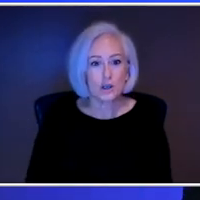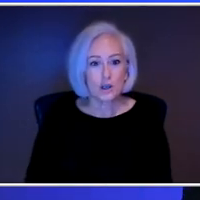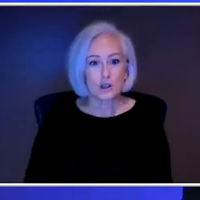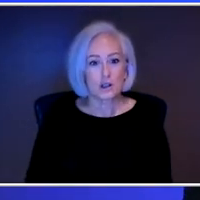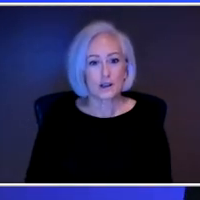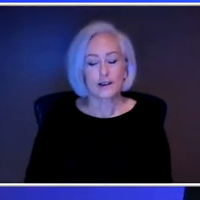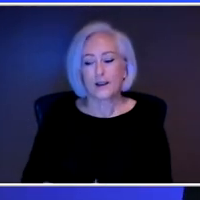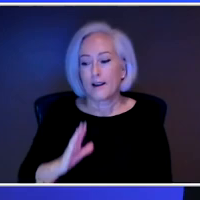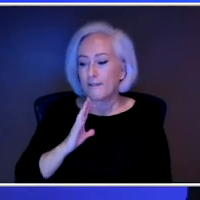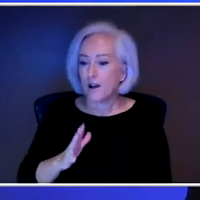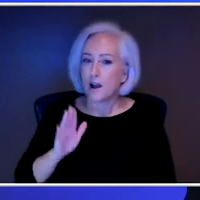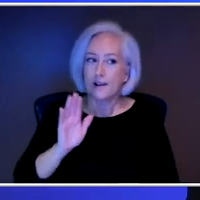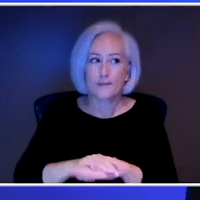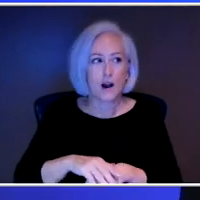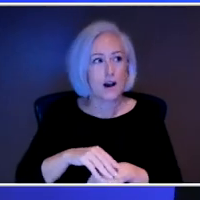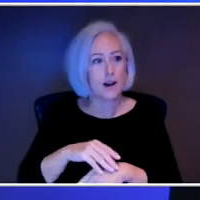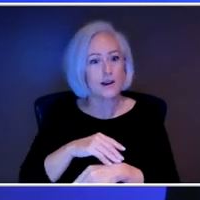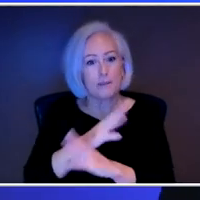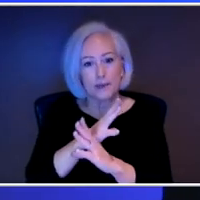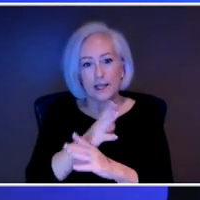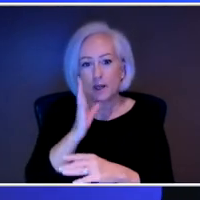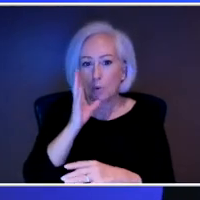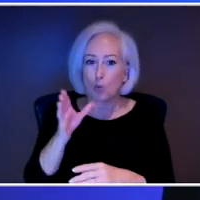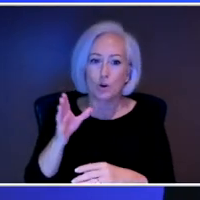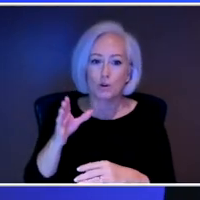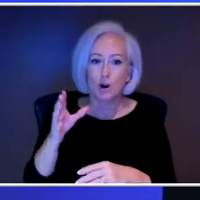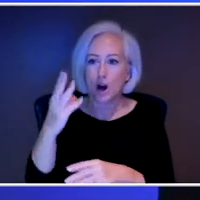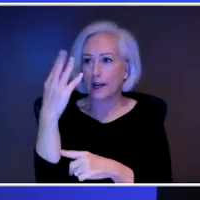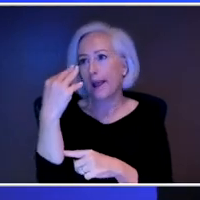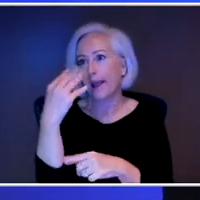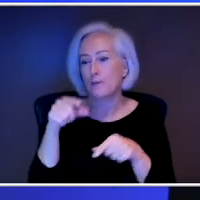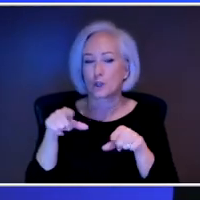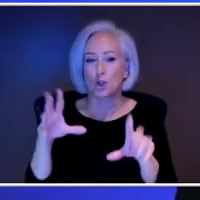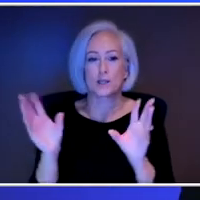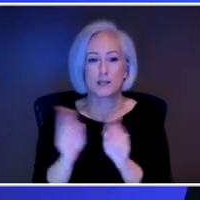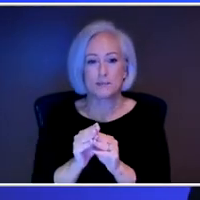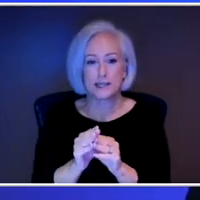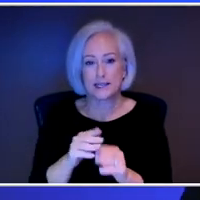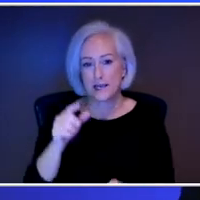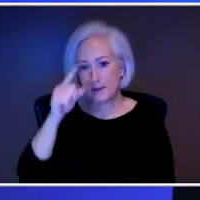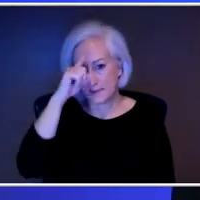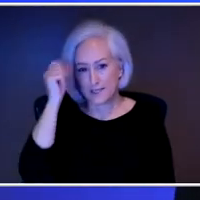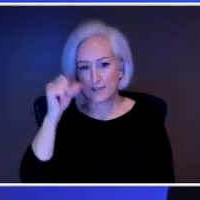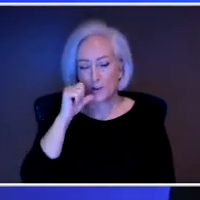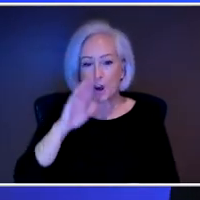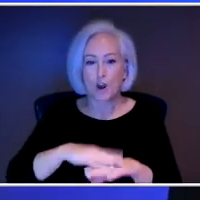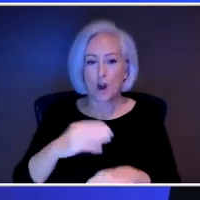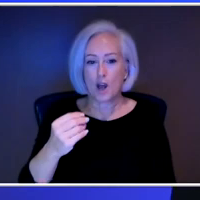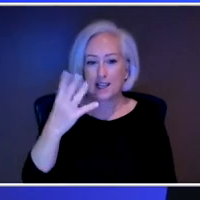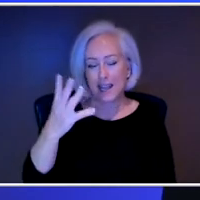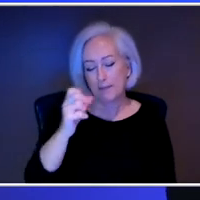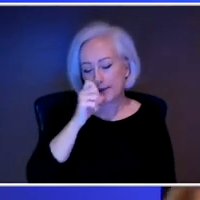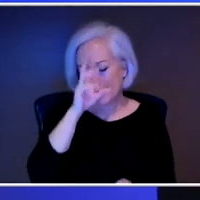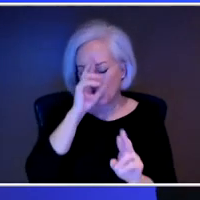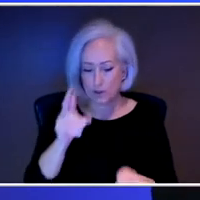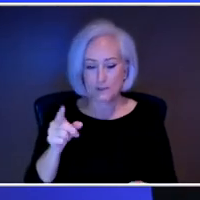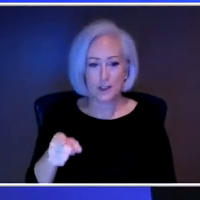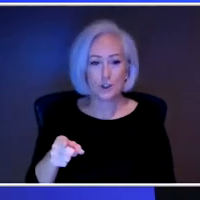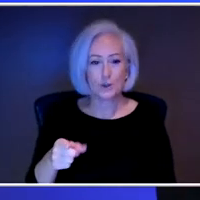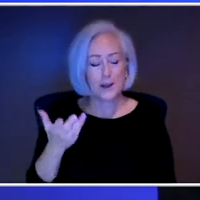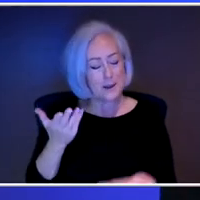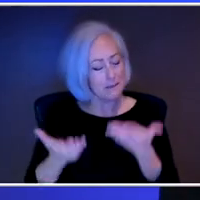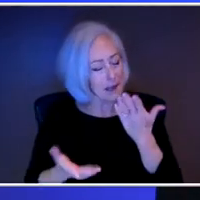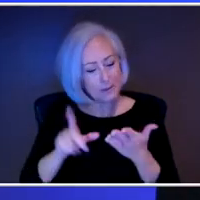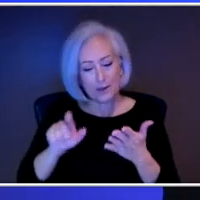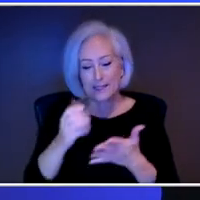you know, and I'll be on camera during the meeting. Because if not, it's like you're maybe you're not there. You're not respected. It's like maybe we need to be more priorities around our,